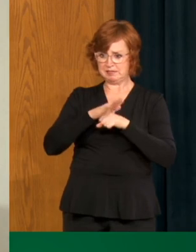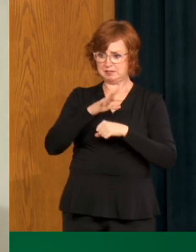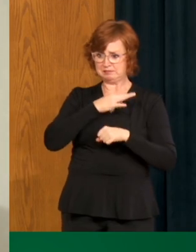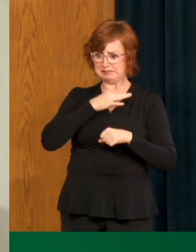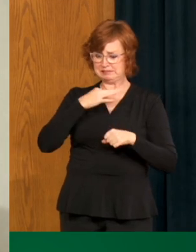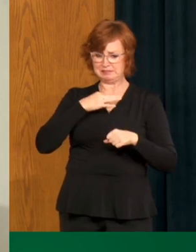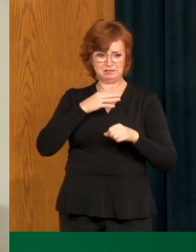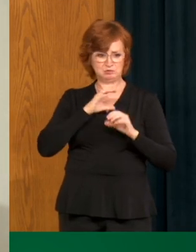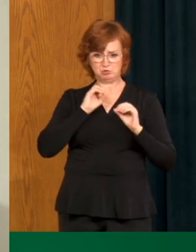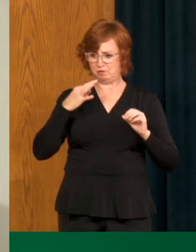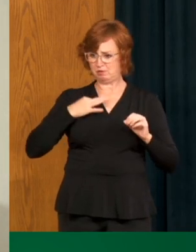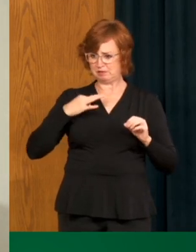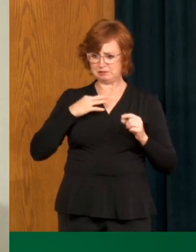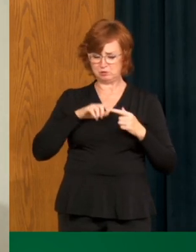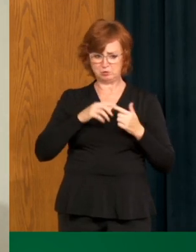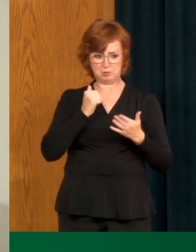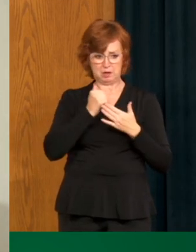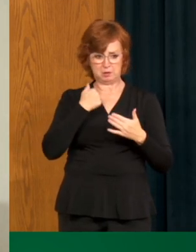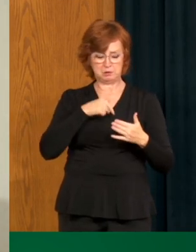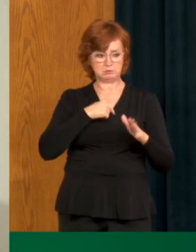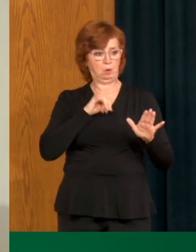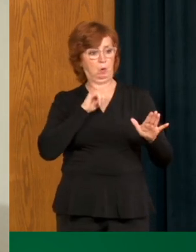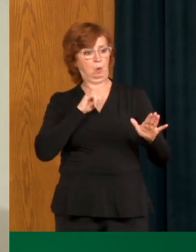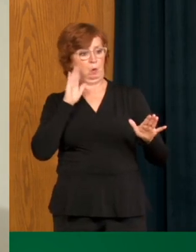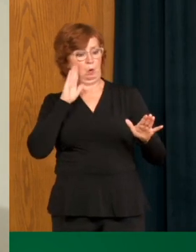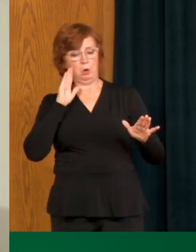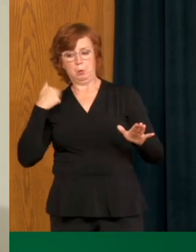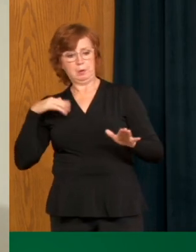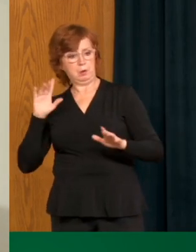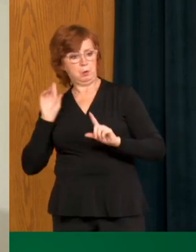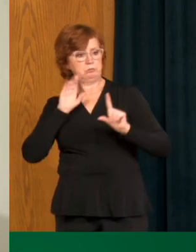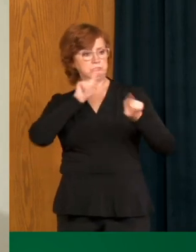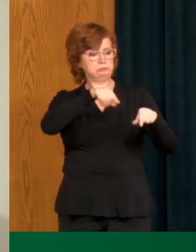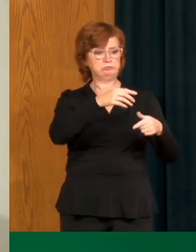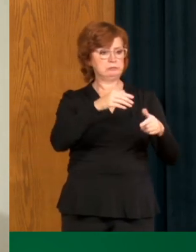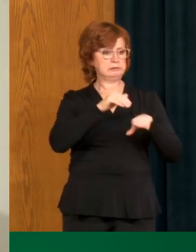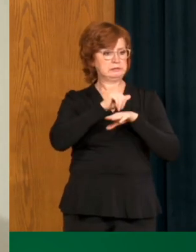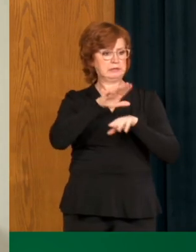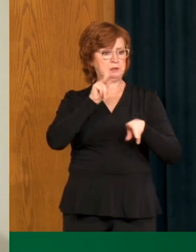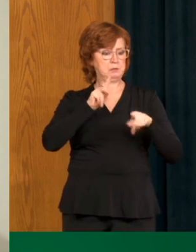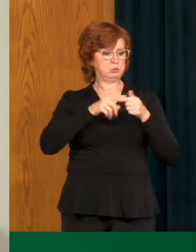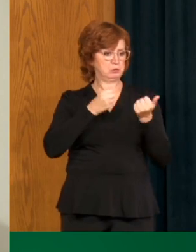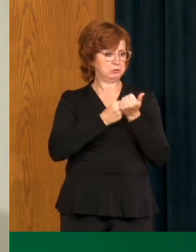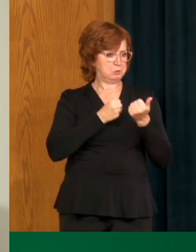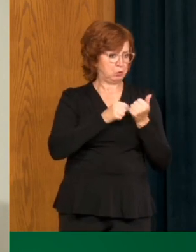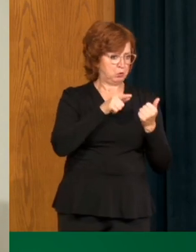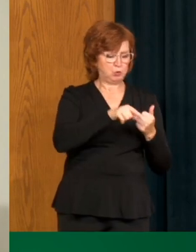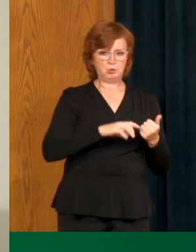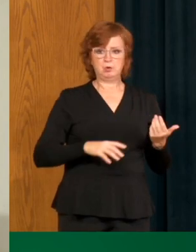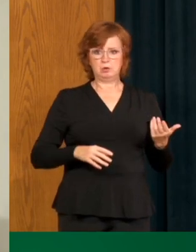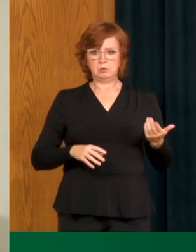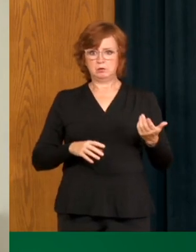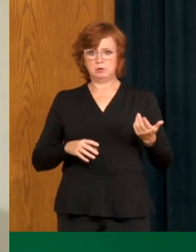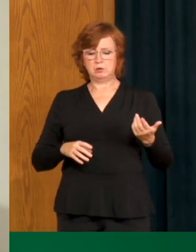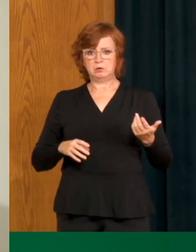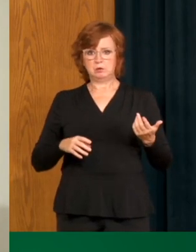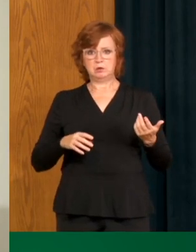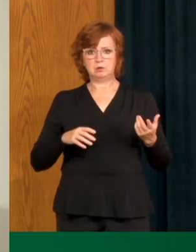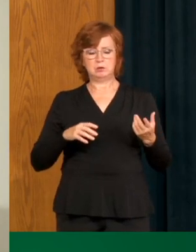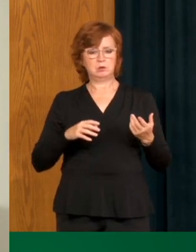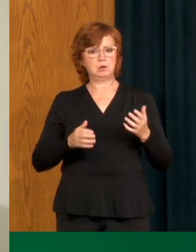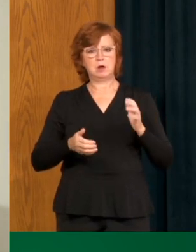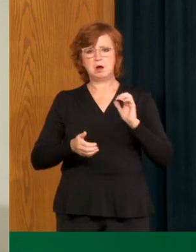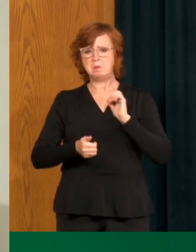So if that opportunity arises, we will certainly support them in that. But what we've seen is the majority have, have taken, uh,